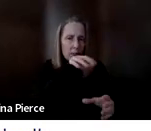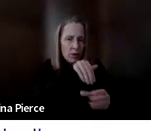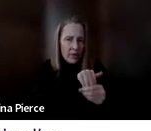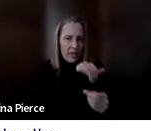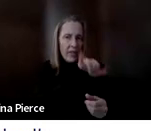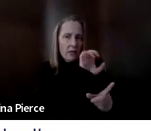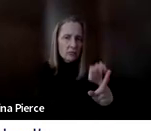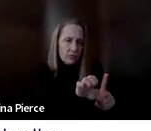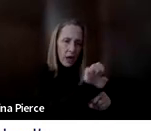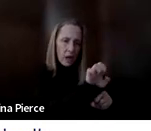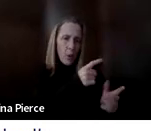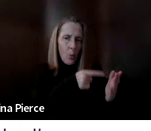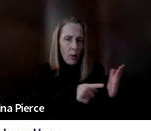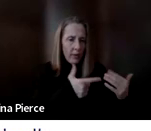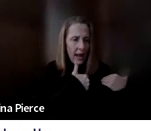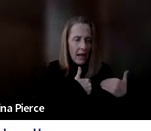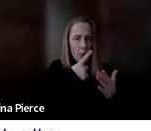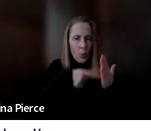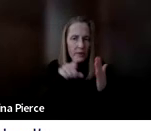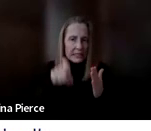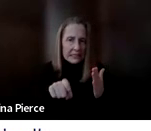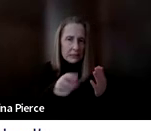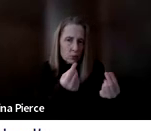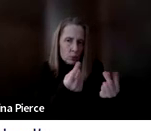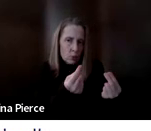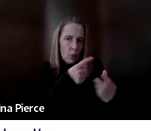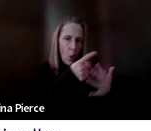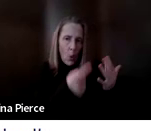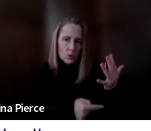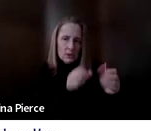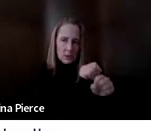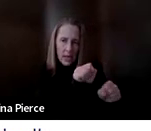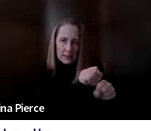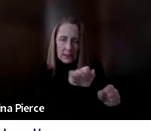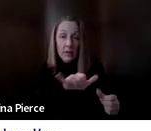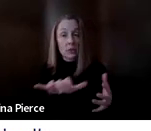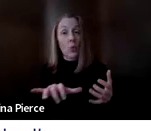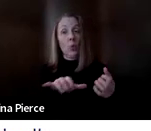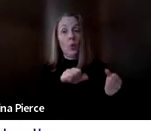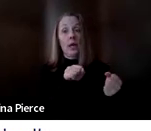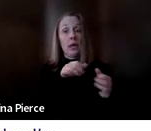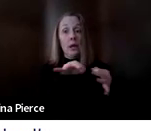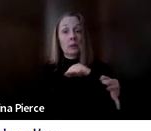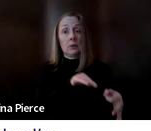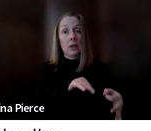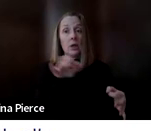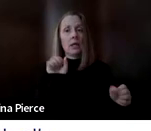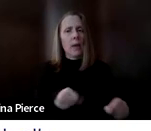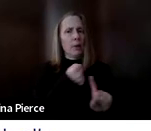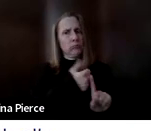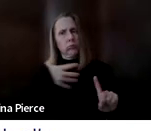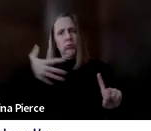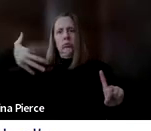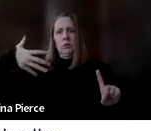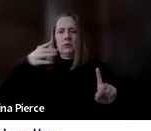have and the tools they need to do those tasks in those environments. Now, again, that's a really quick explanation. We could spend a whole day talking about the SEP framework,